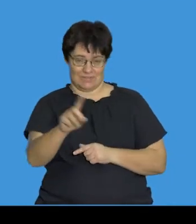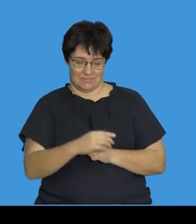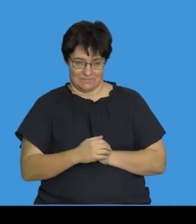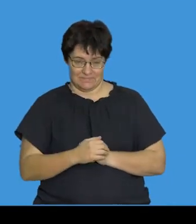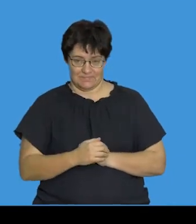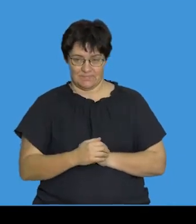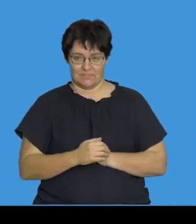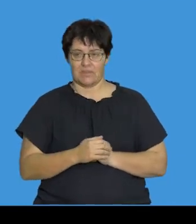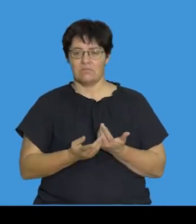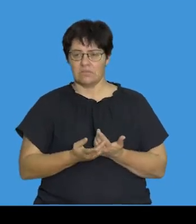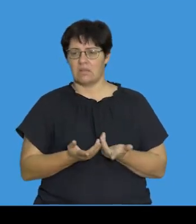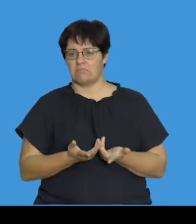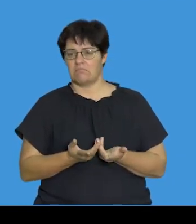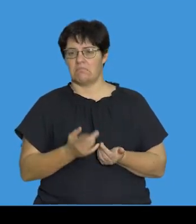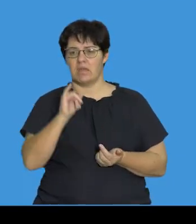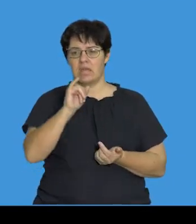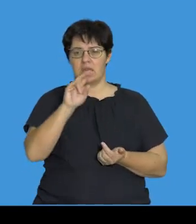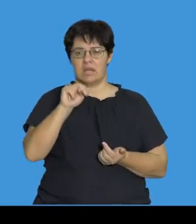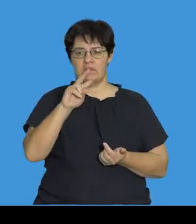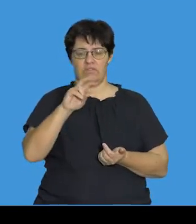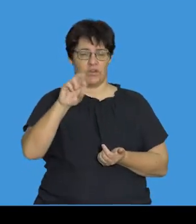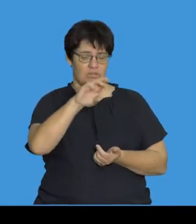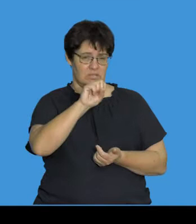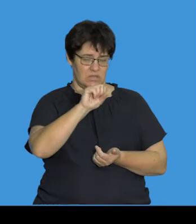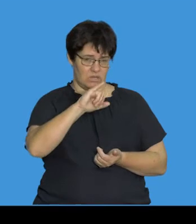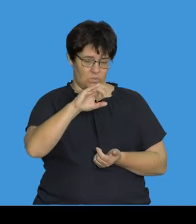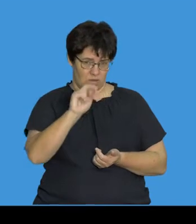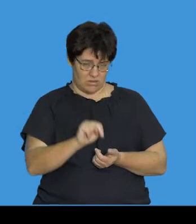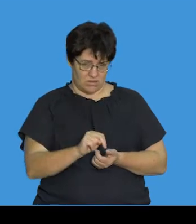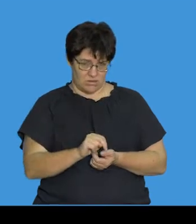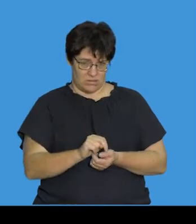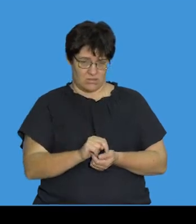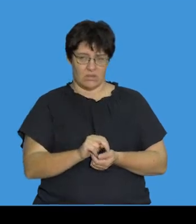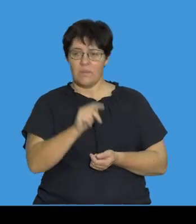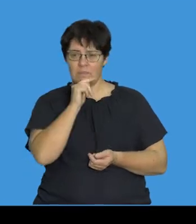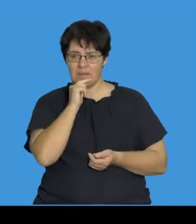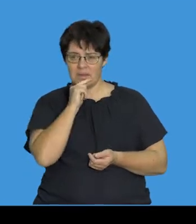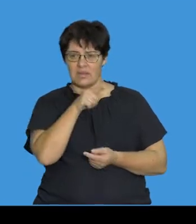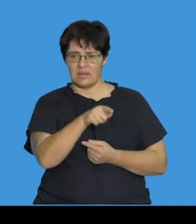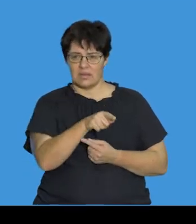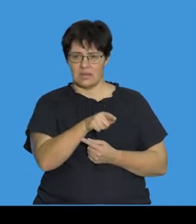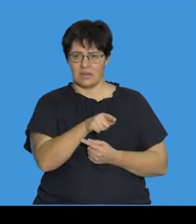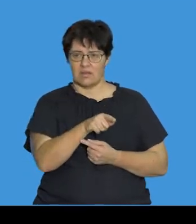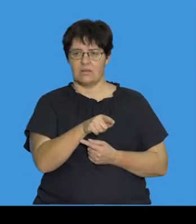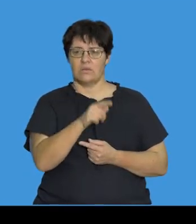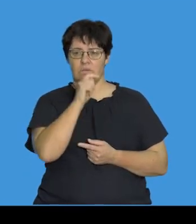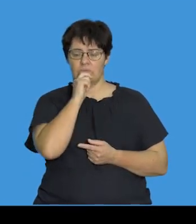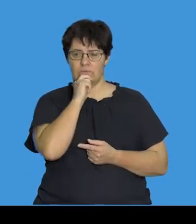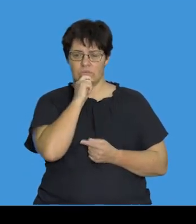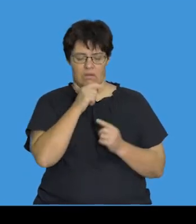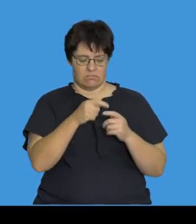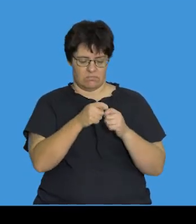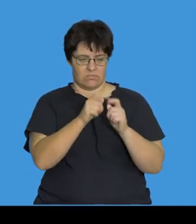We sometimes see the inversion of a chromosome, which essentially is a segment of a chromosome. I'm going to use this